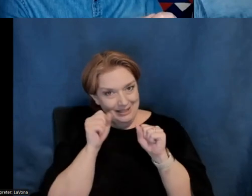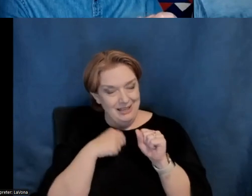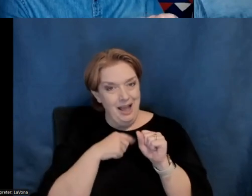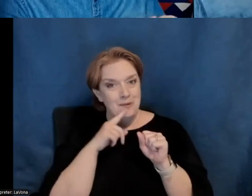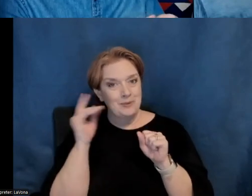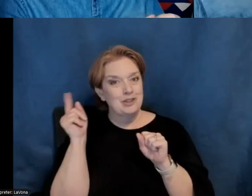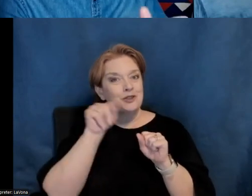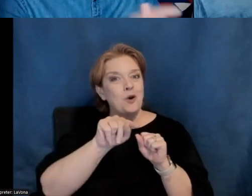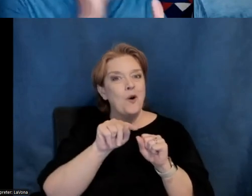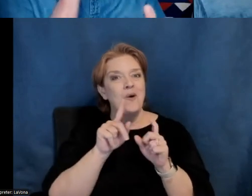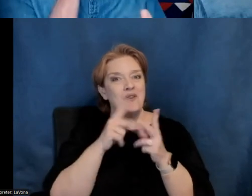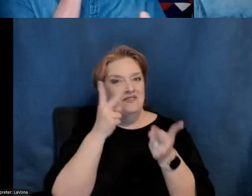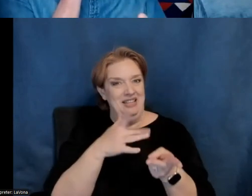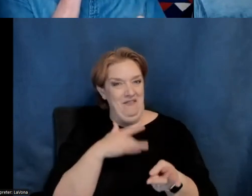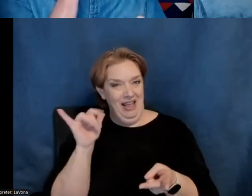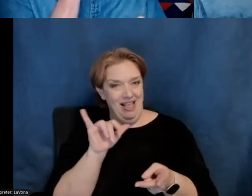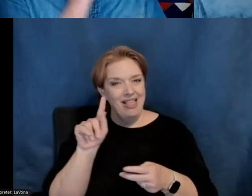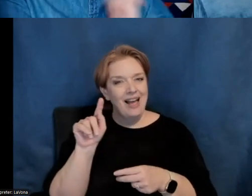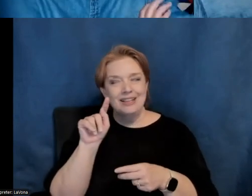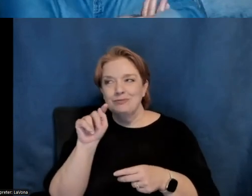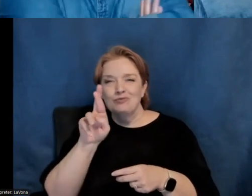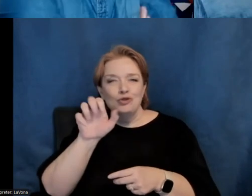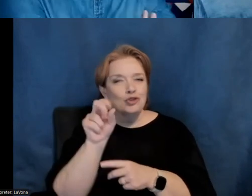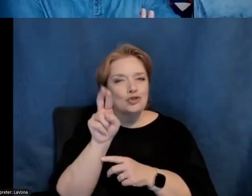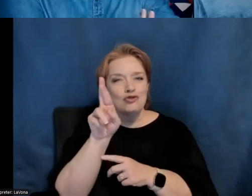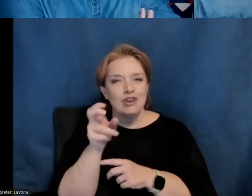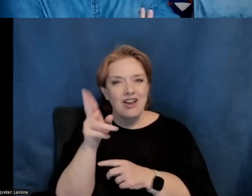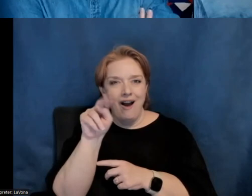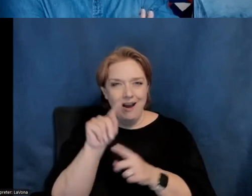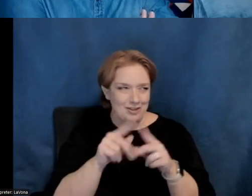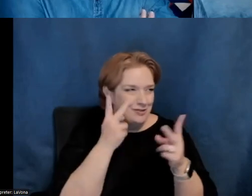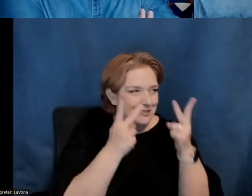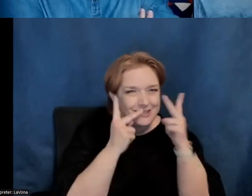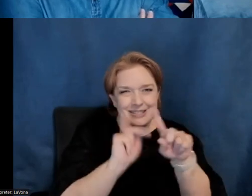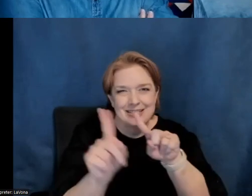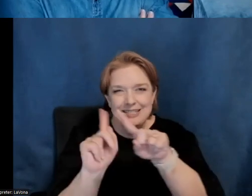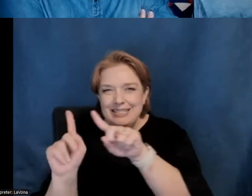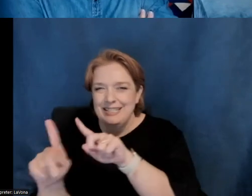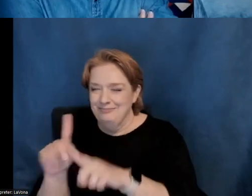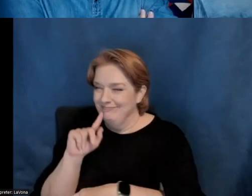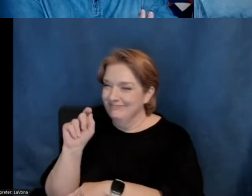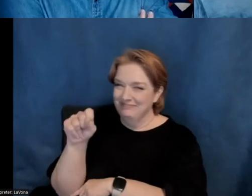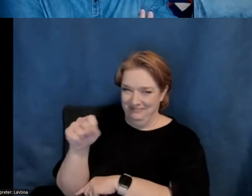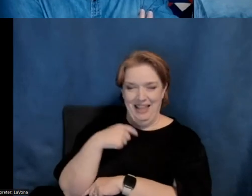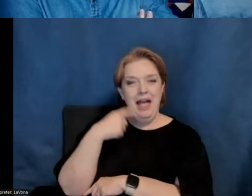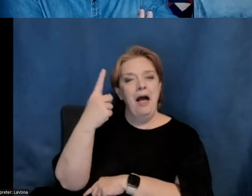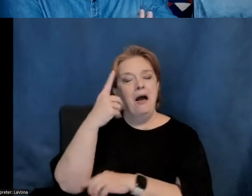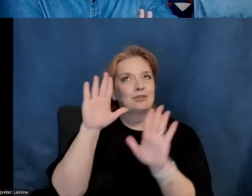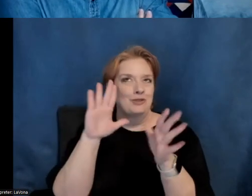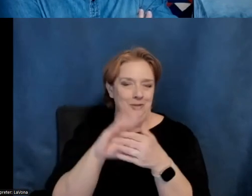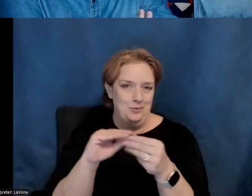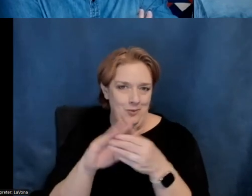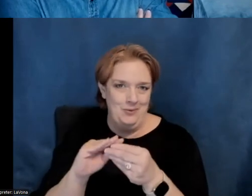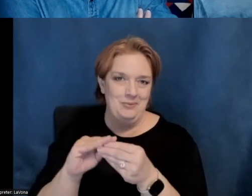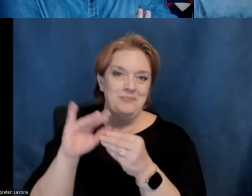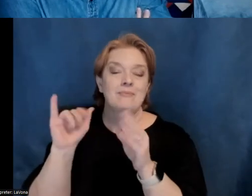hunt to find all these different latches. There's actually a great story about the, uh, uh, latches where the